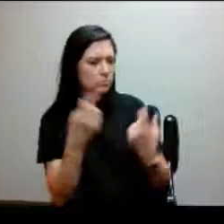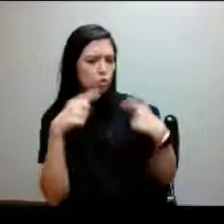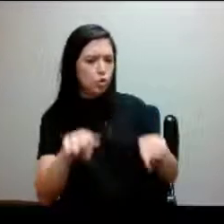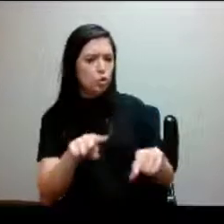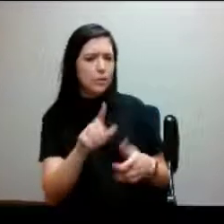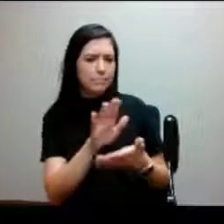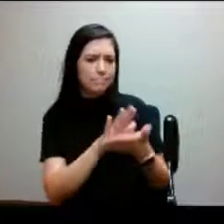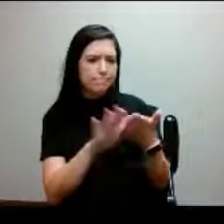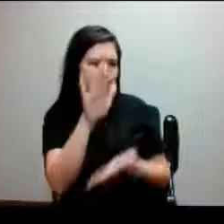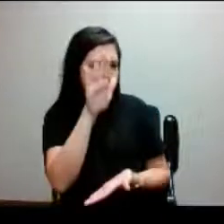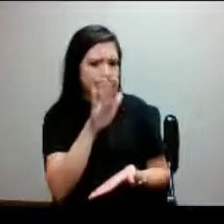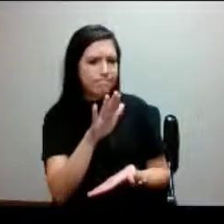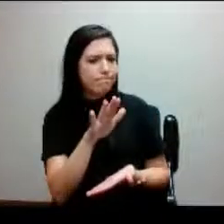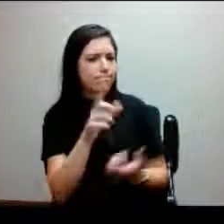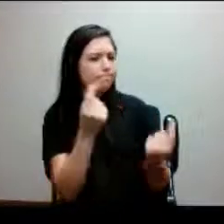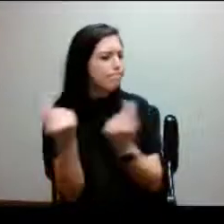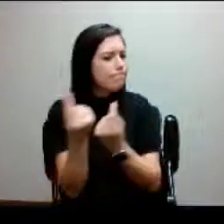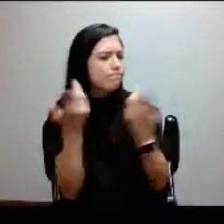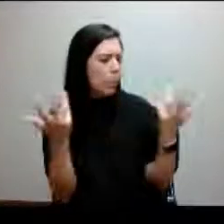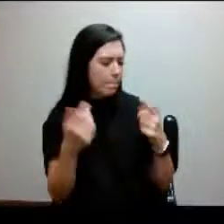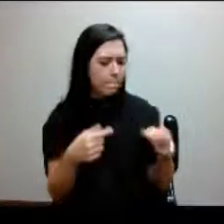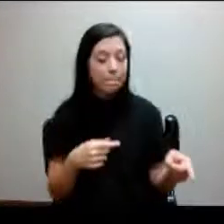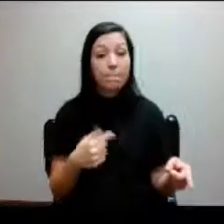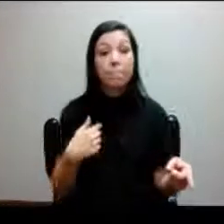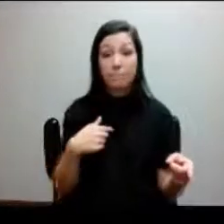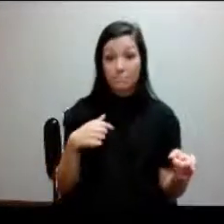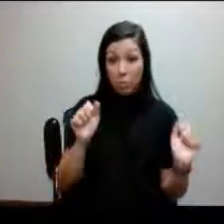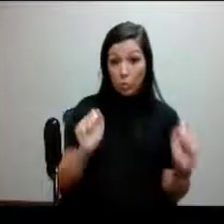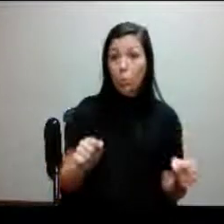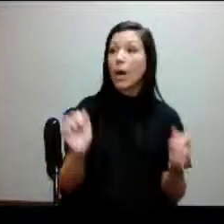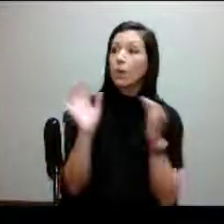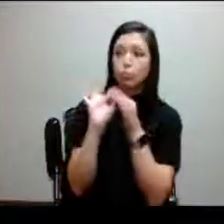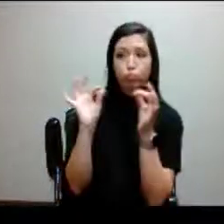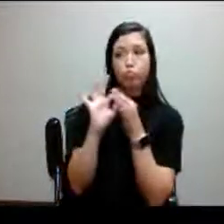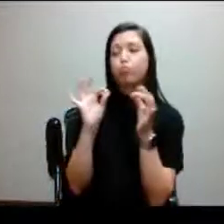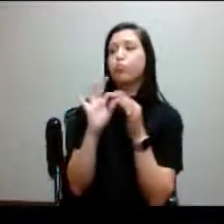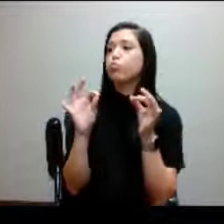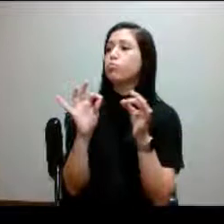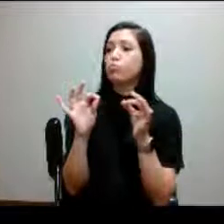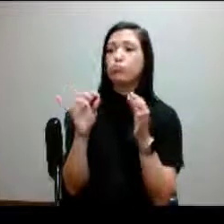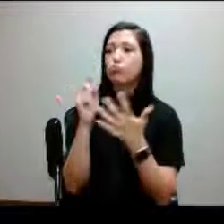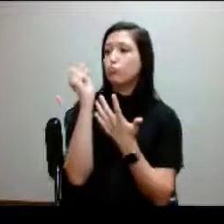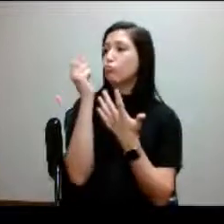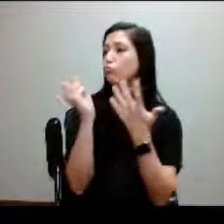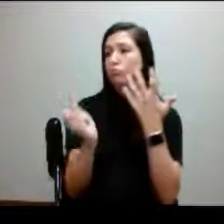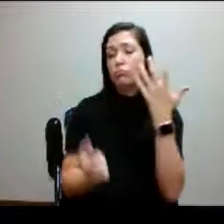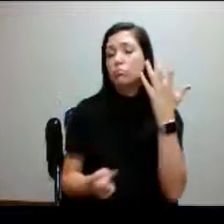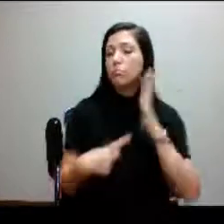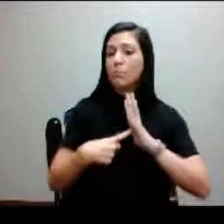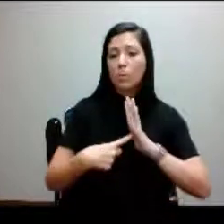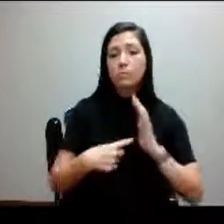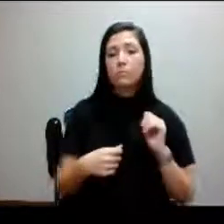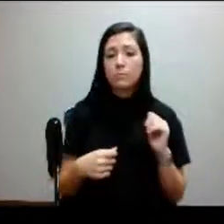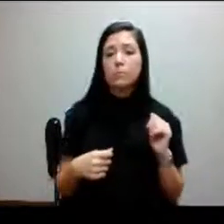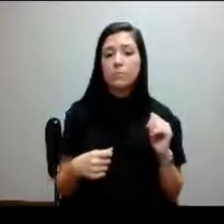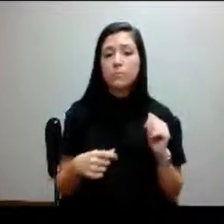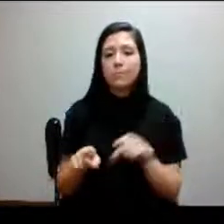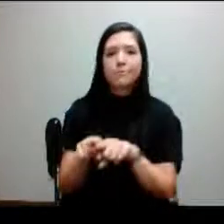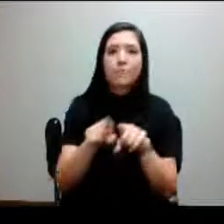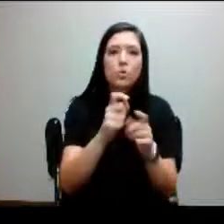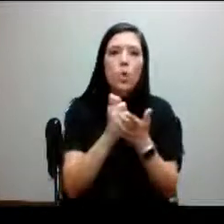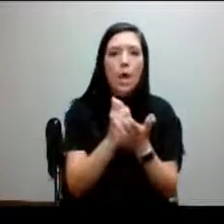time and in college? And so we help them to be able to articulate that as well as to help them